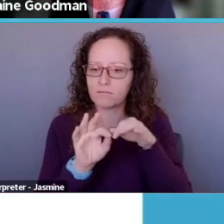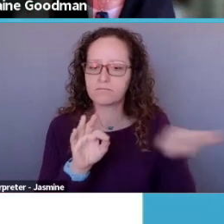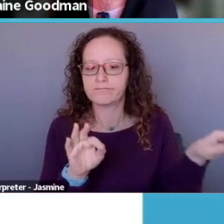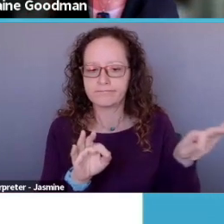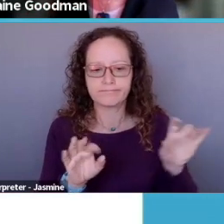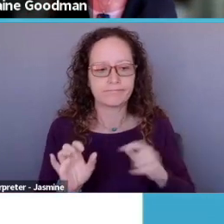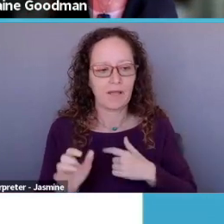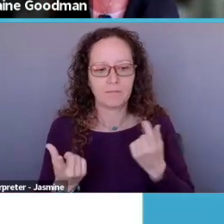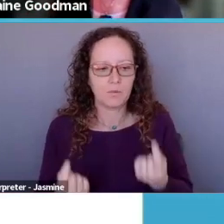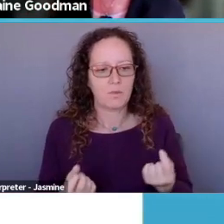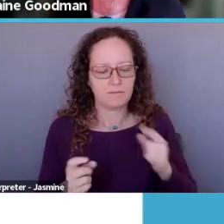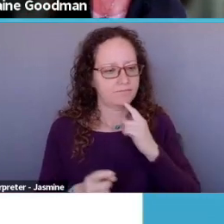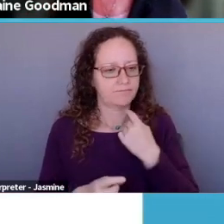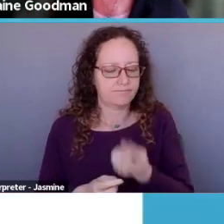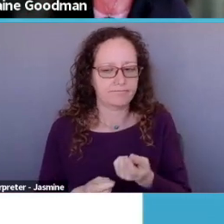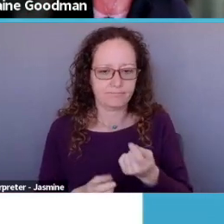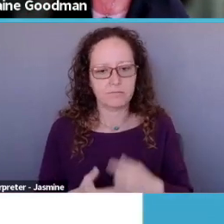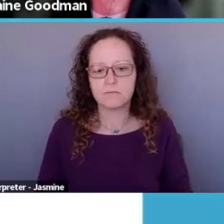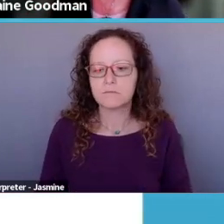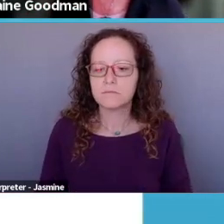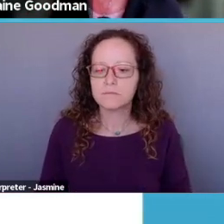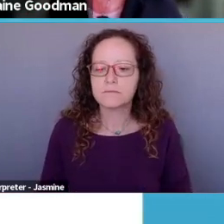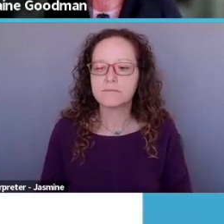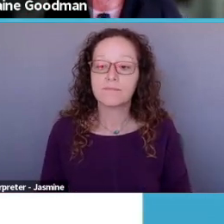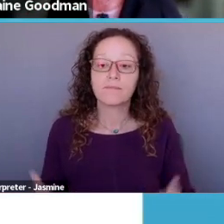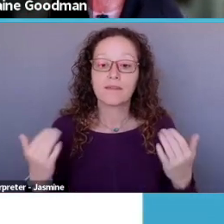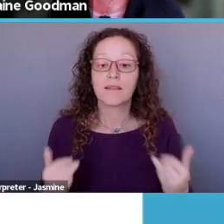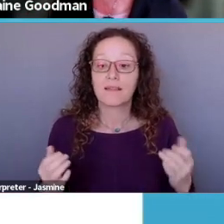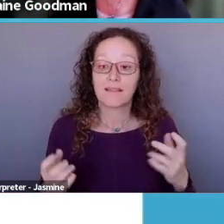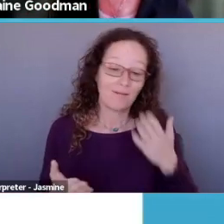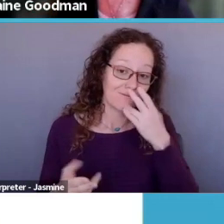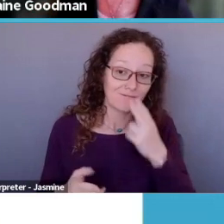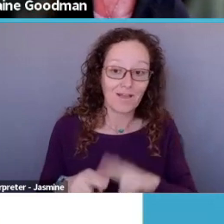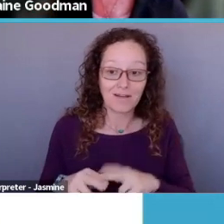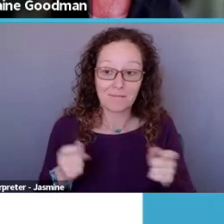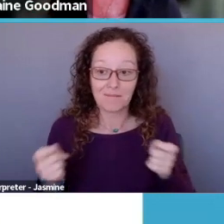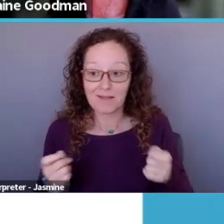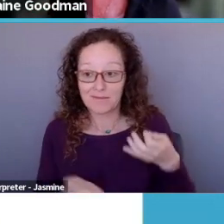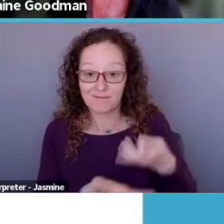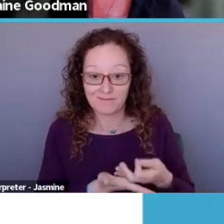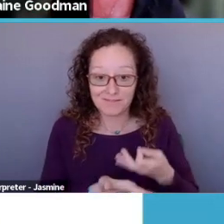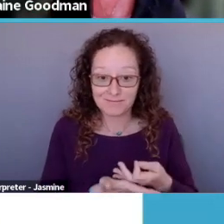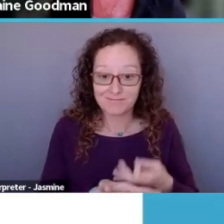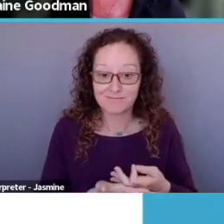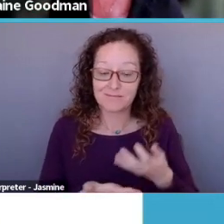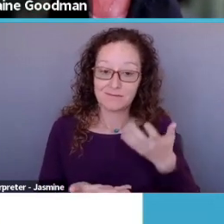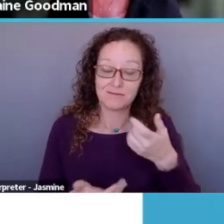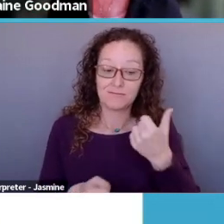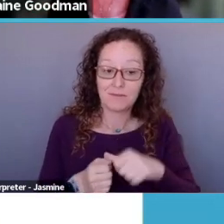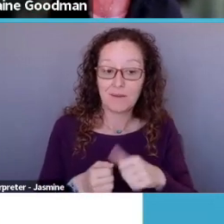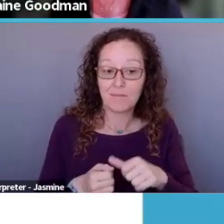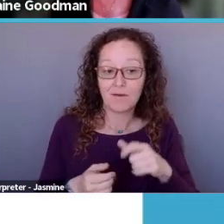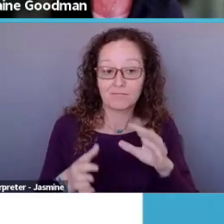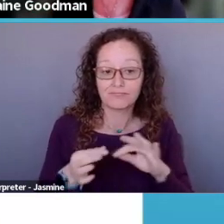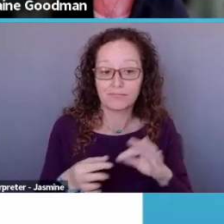Okay. Now we get to the fun part, management and finances. I mentioned to include a narrative in your